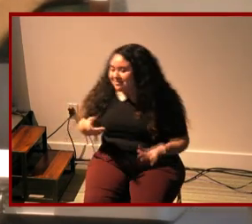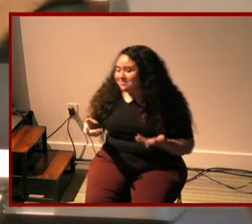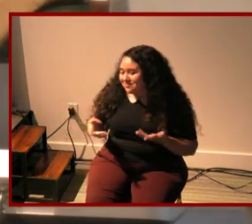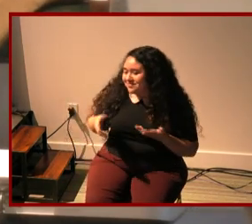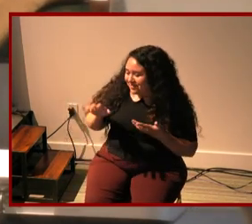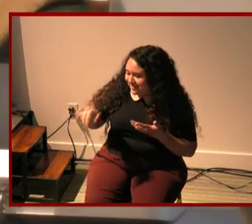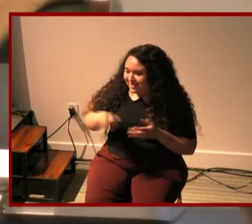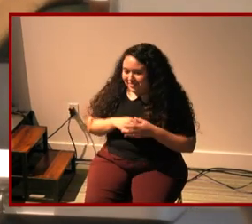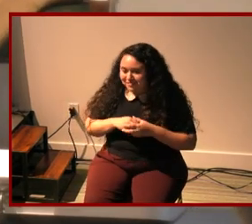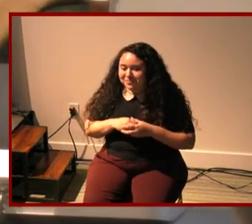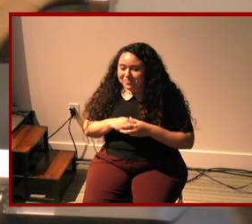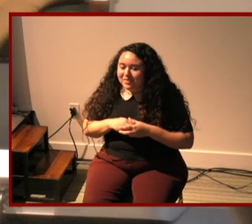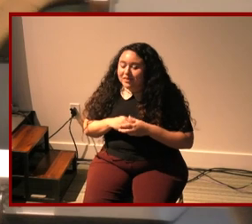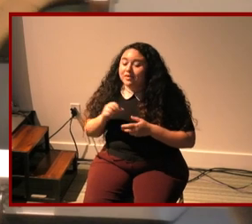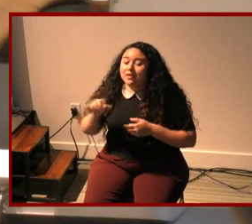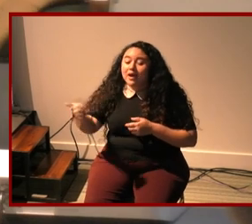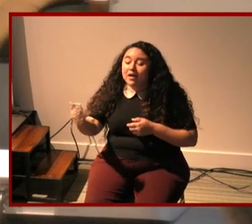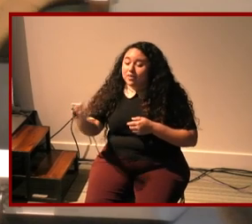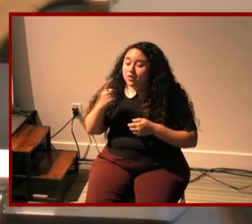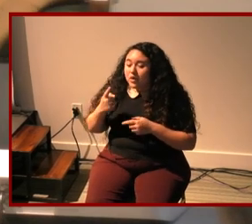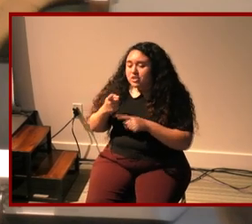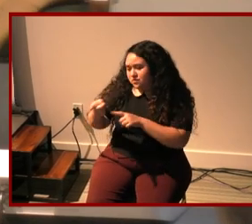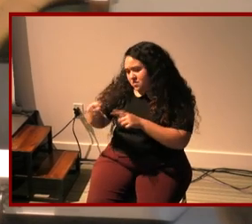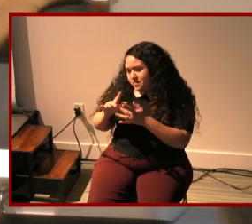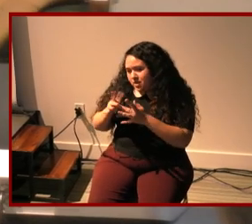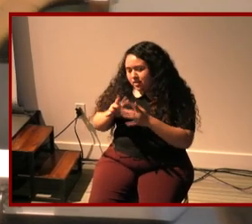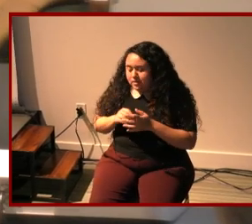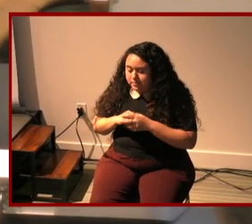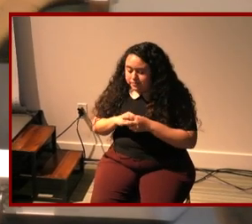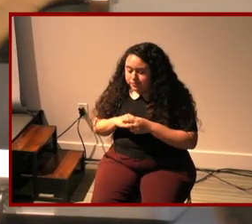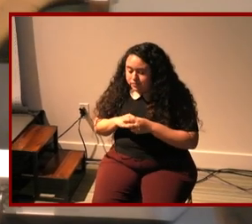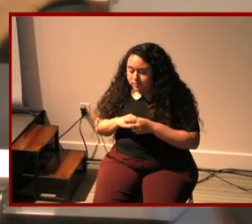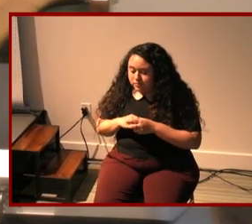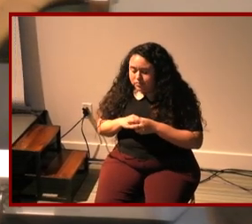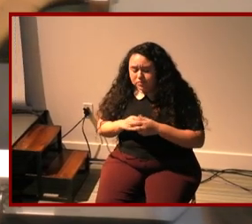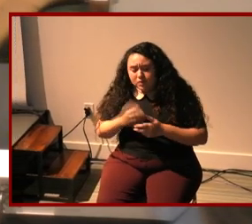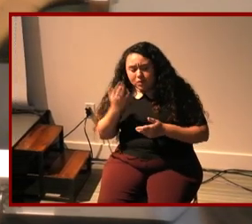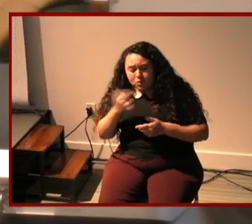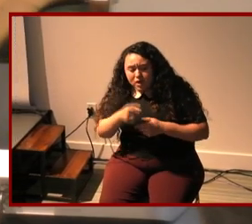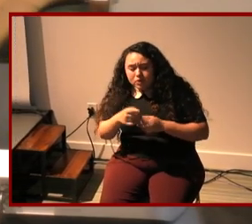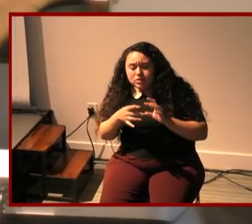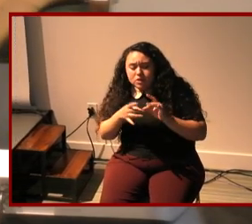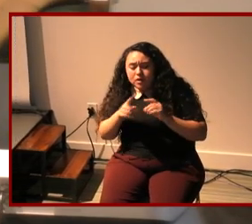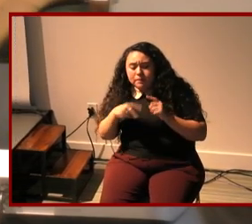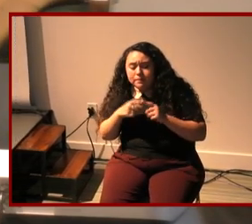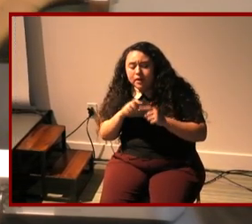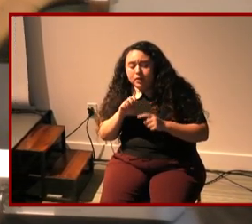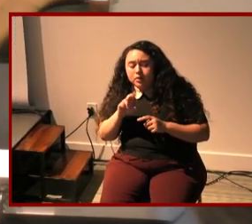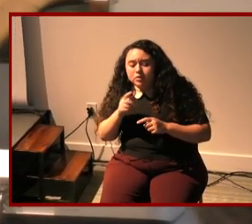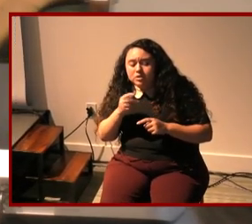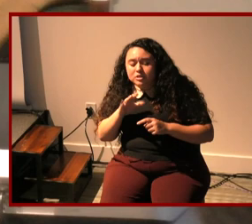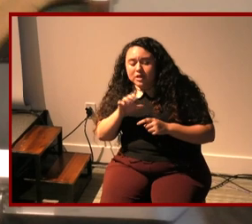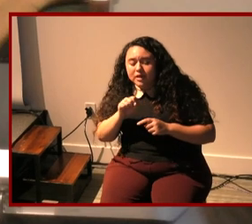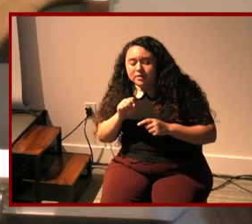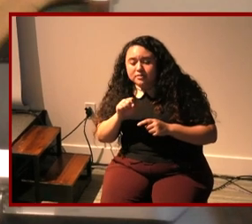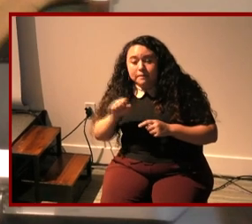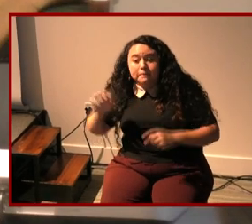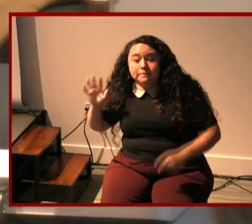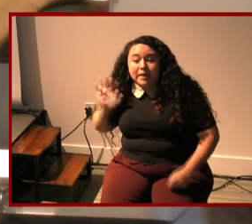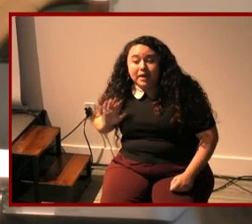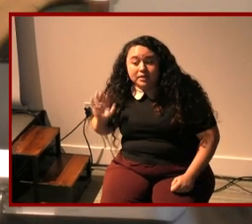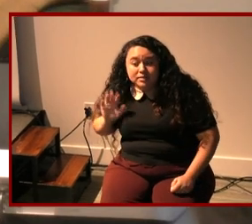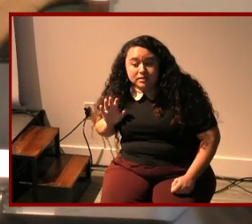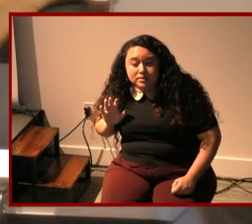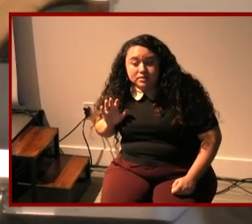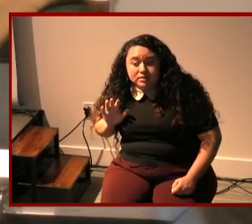another question from the zoom is why do you speak of eugenics era as past please discuss